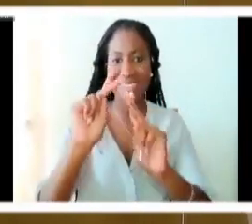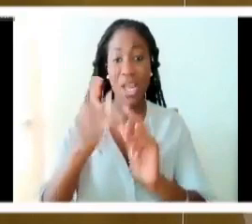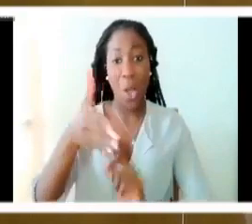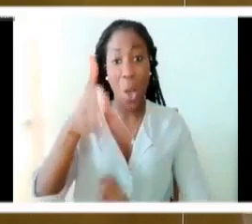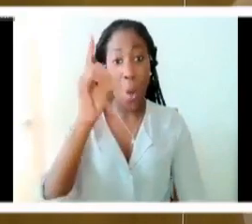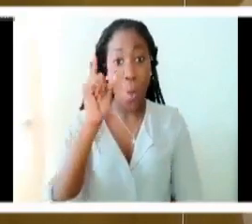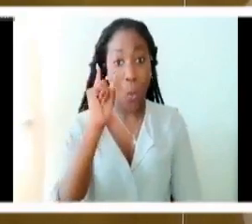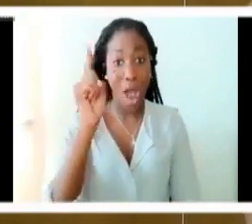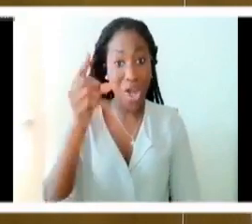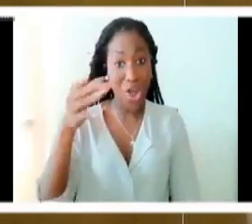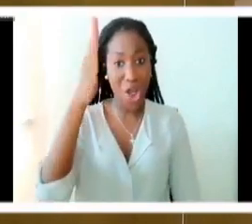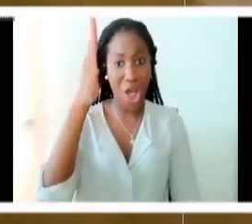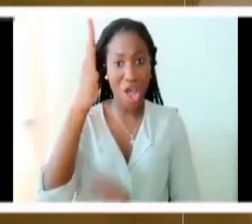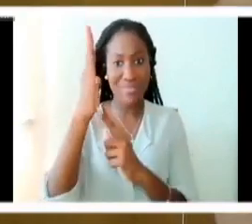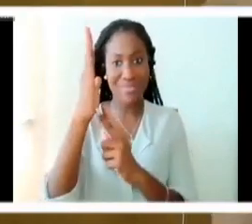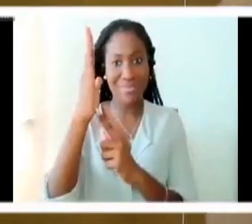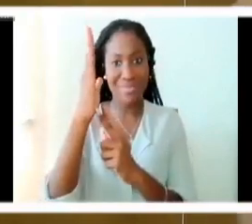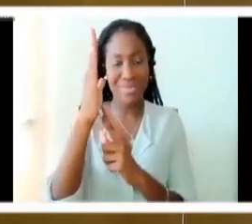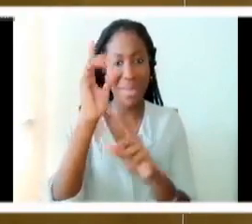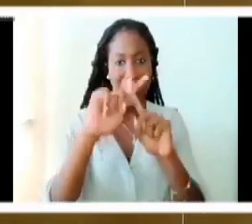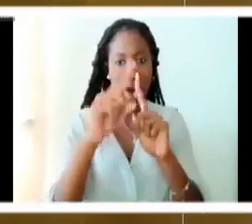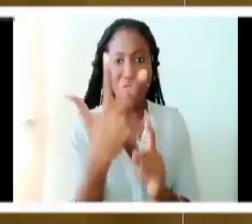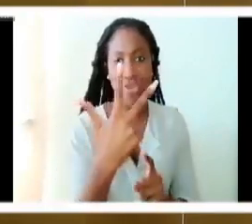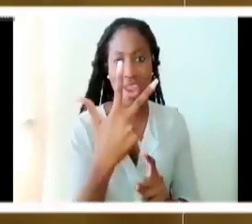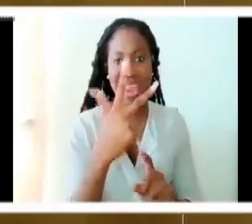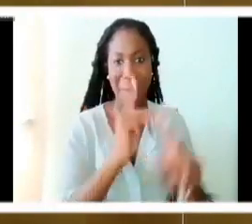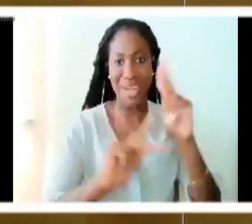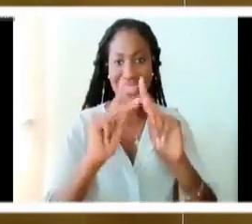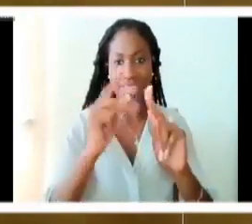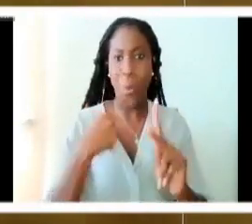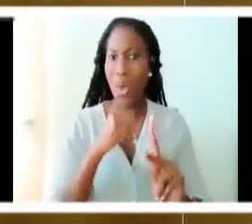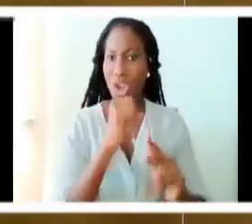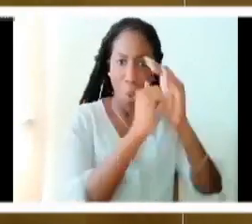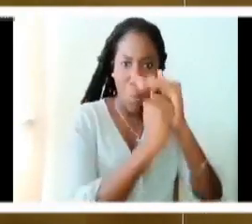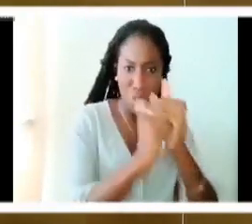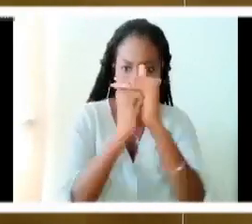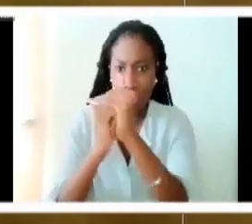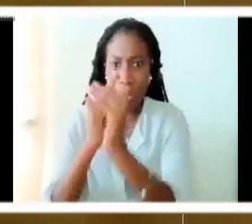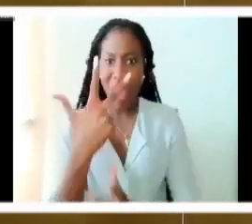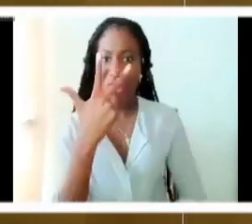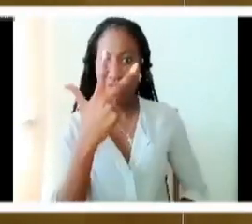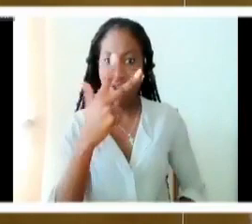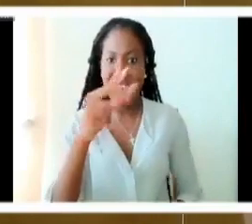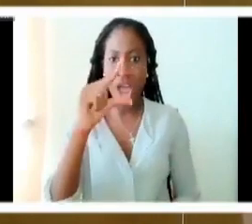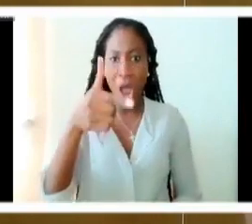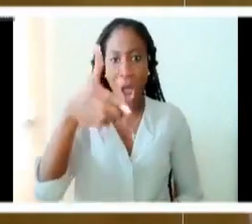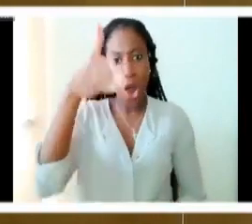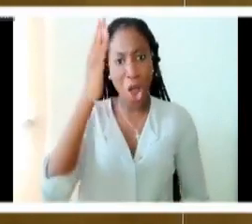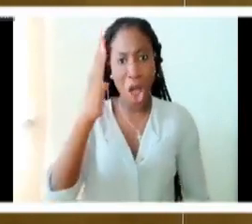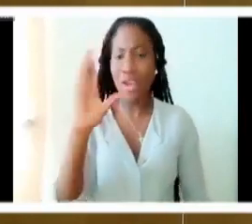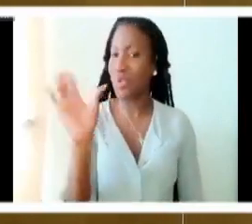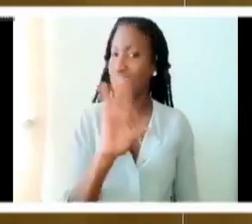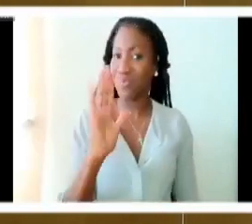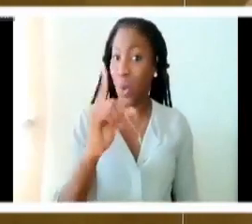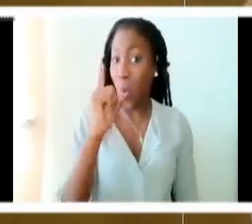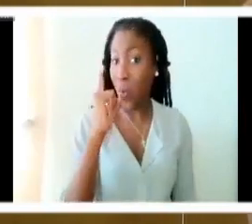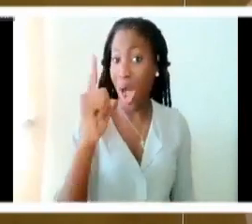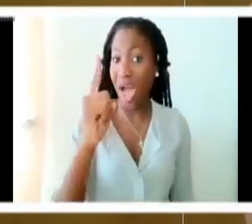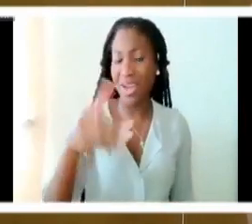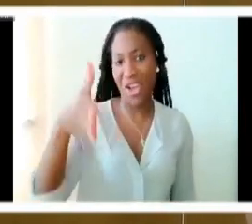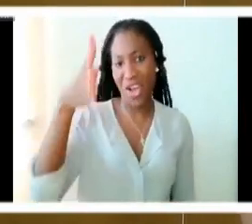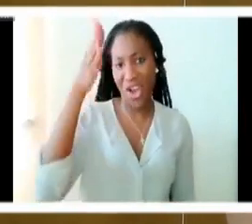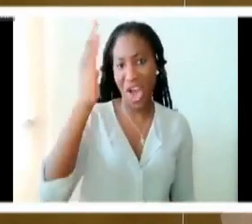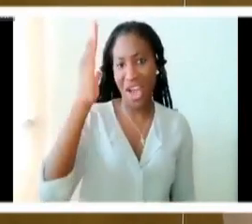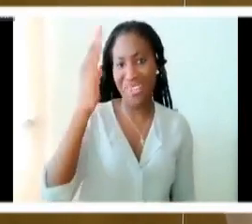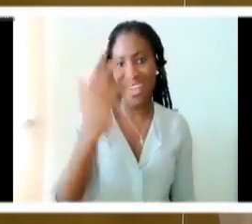but God is three persons. We're not worshipping three gods. We're worshipping one God. Three